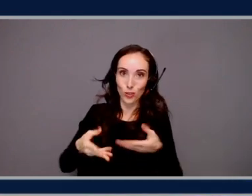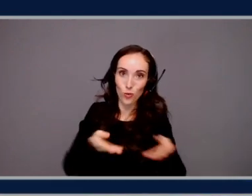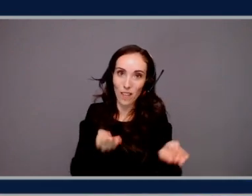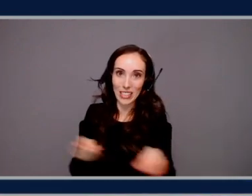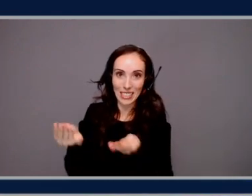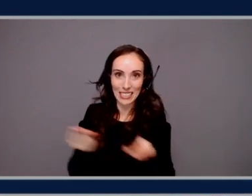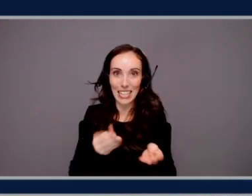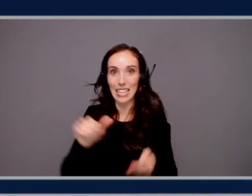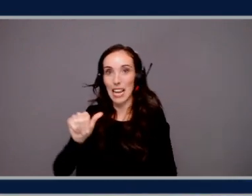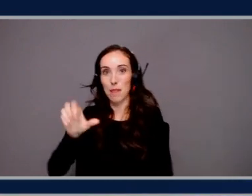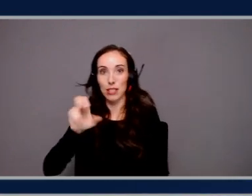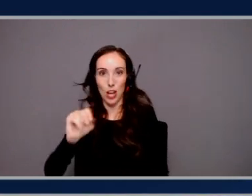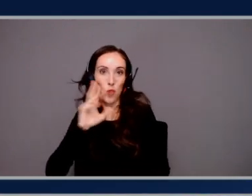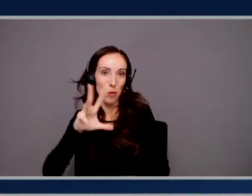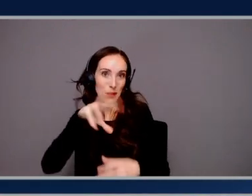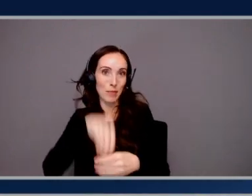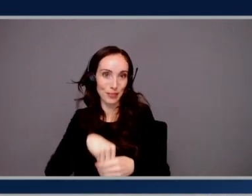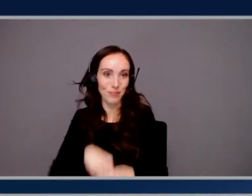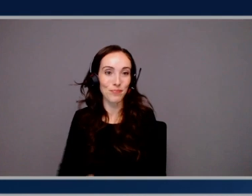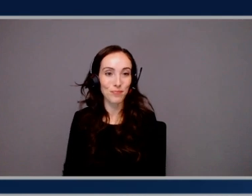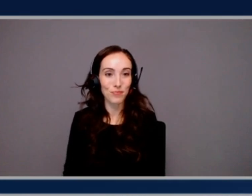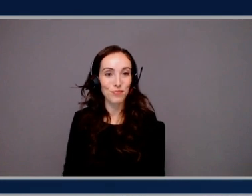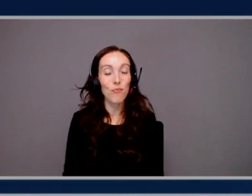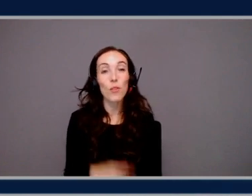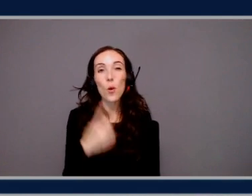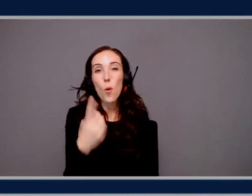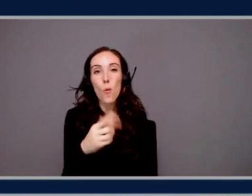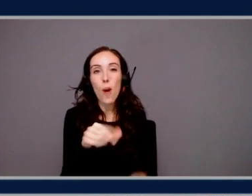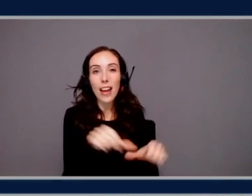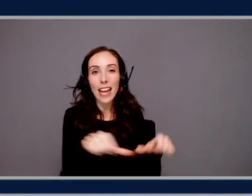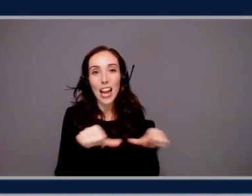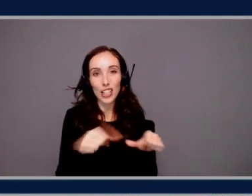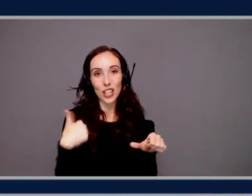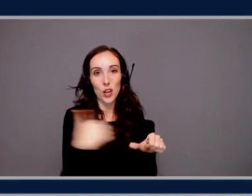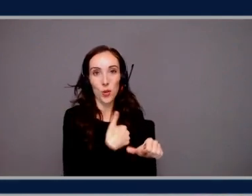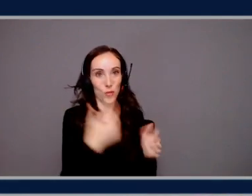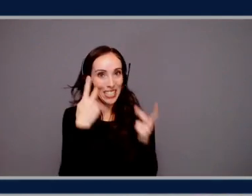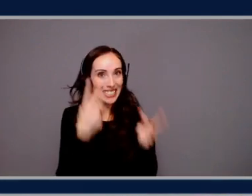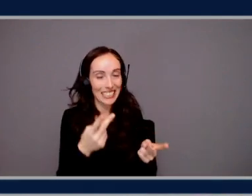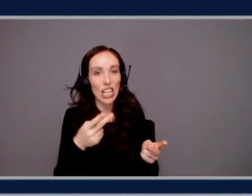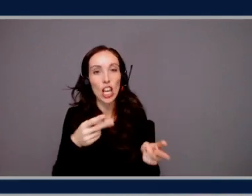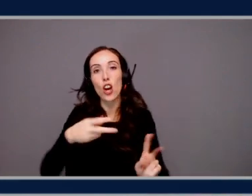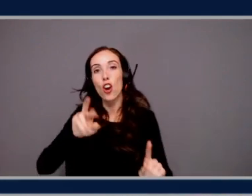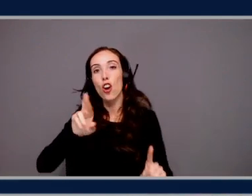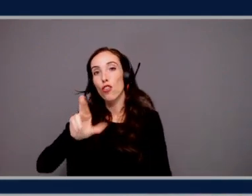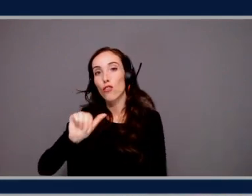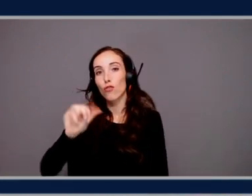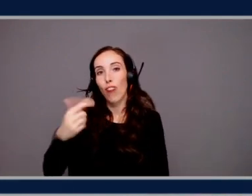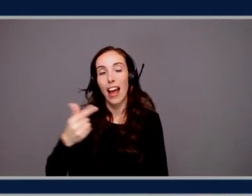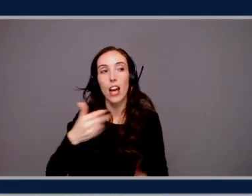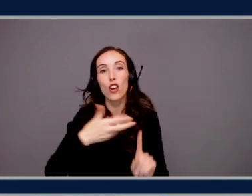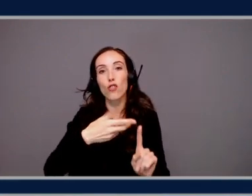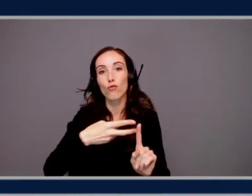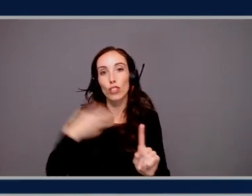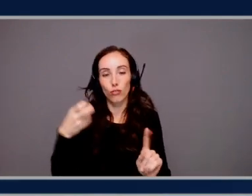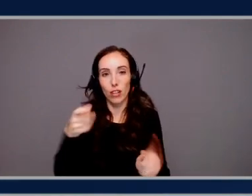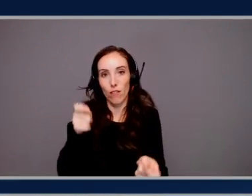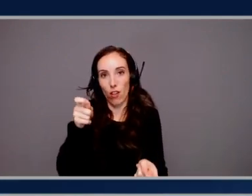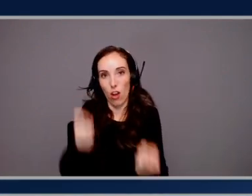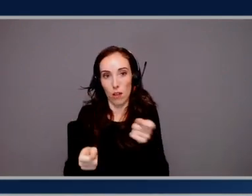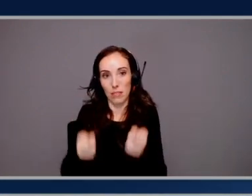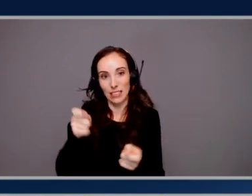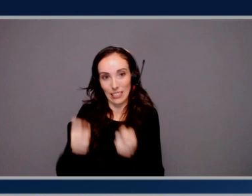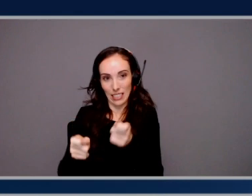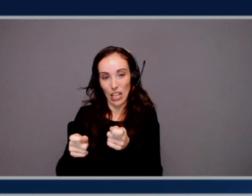One of the areas we certainly see a lot of experimentation is, of course, around RAG, retrieval augmented generation. You can do things like domain adaptation